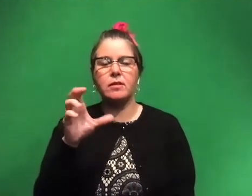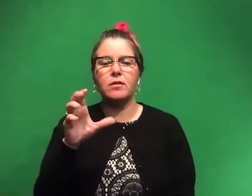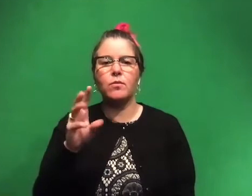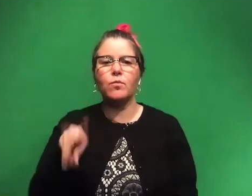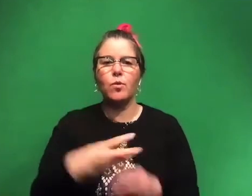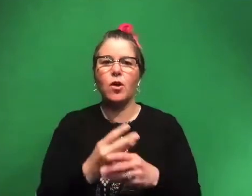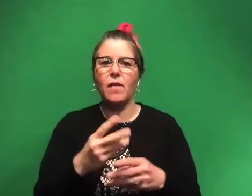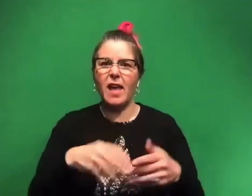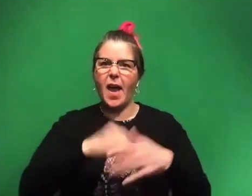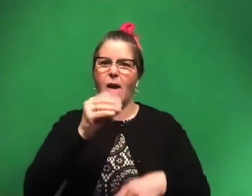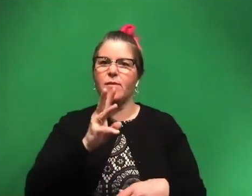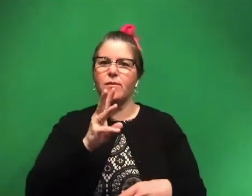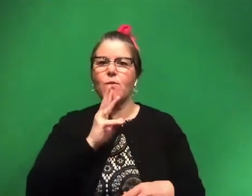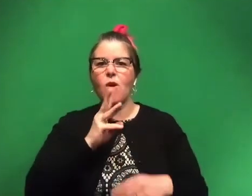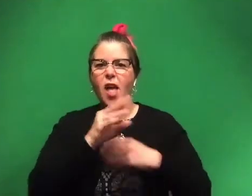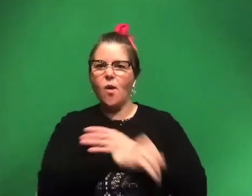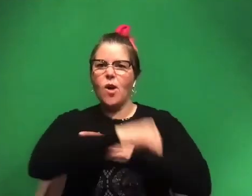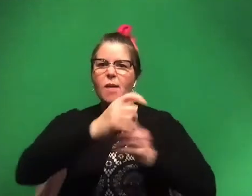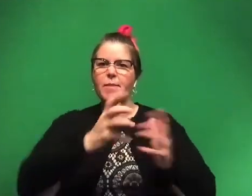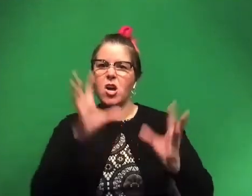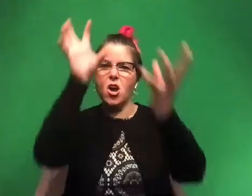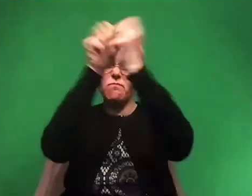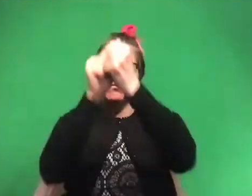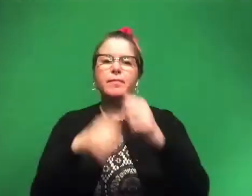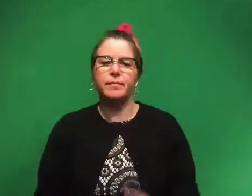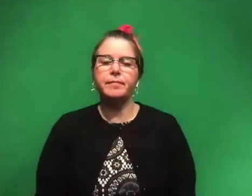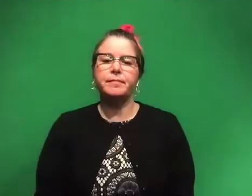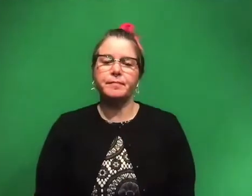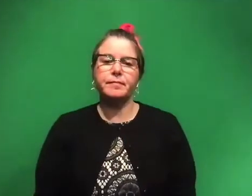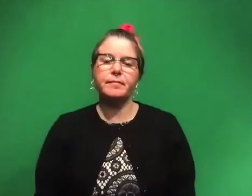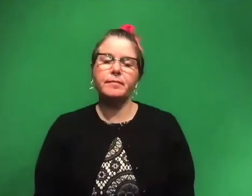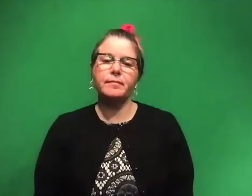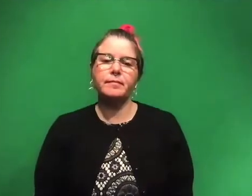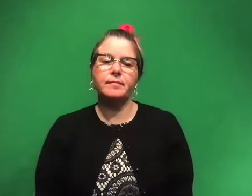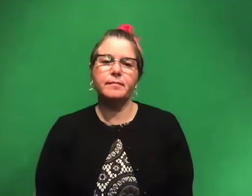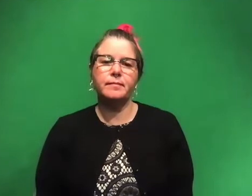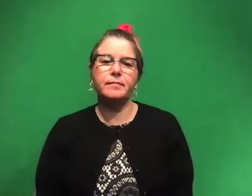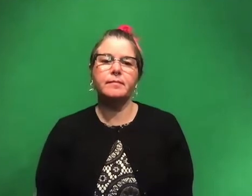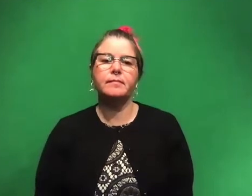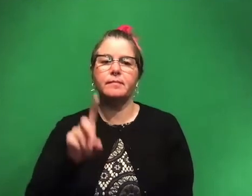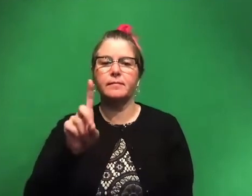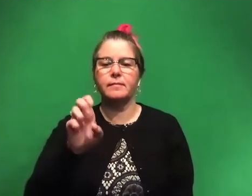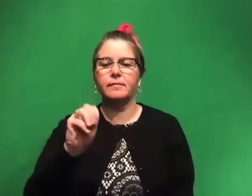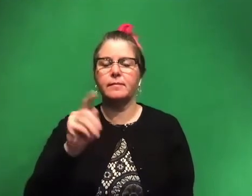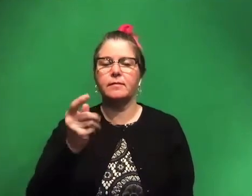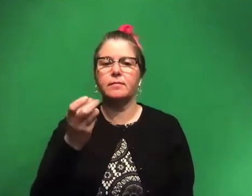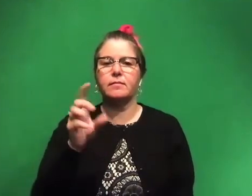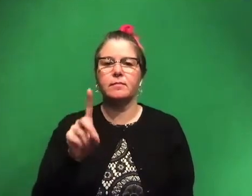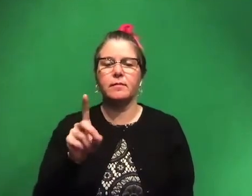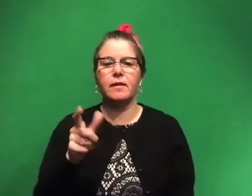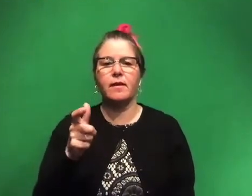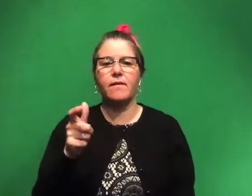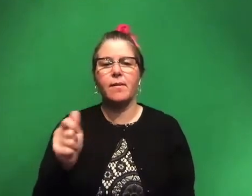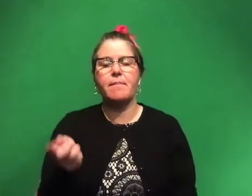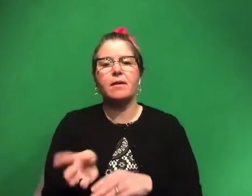water. Lots of mosasaurs fossils. I did a lot of mosasaurs, um, material. And then Dimetrodon, he's the guy with the sail on its